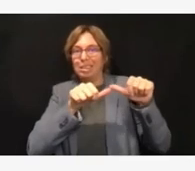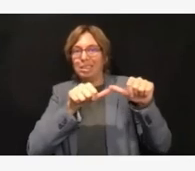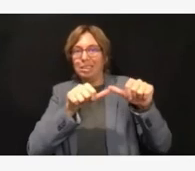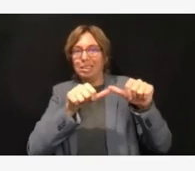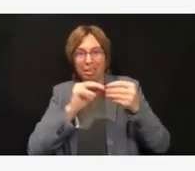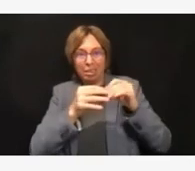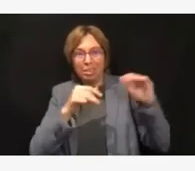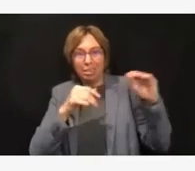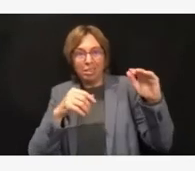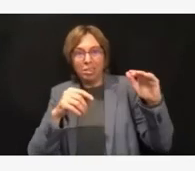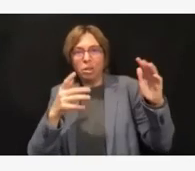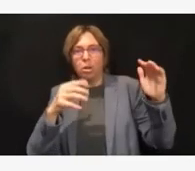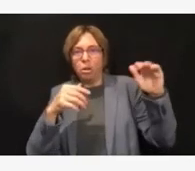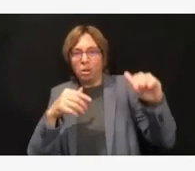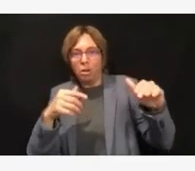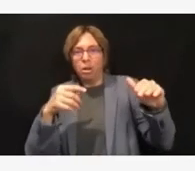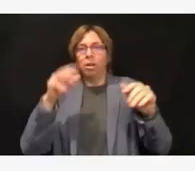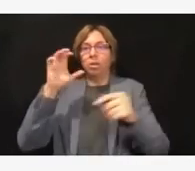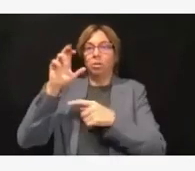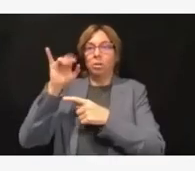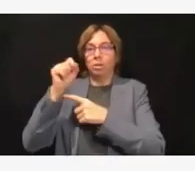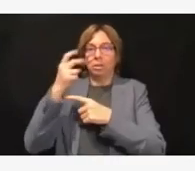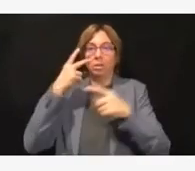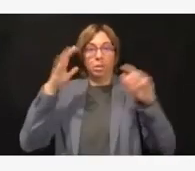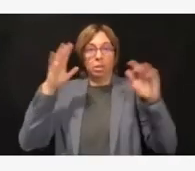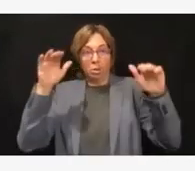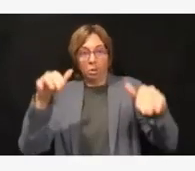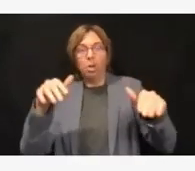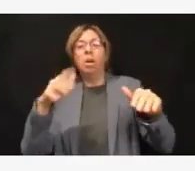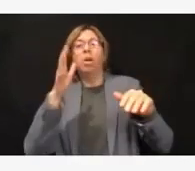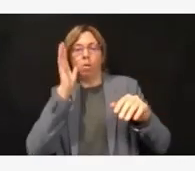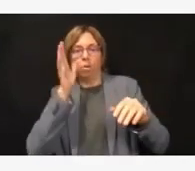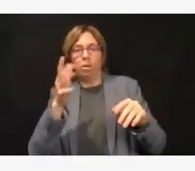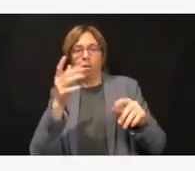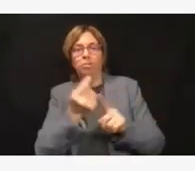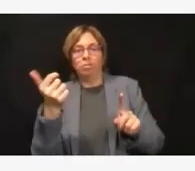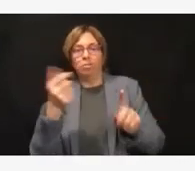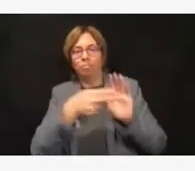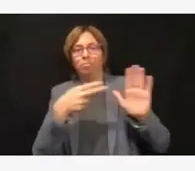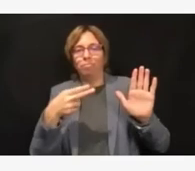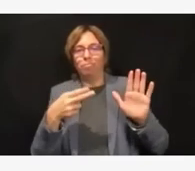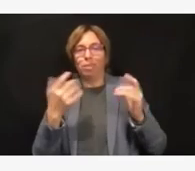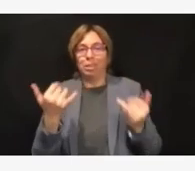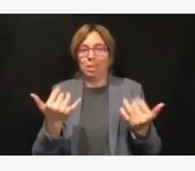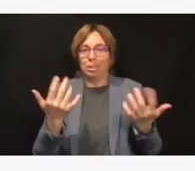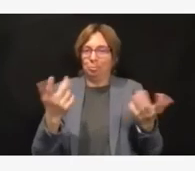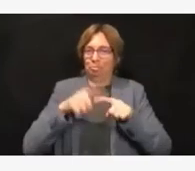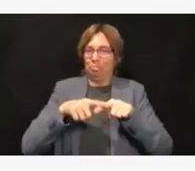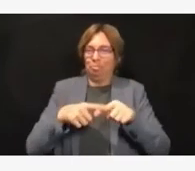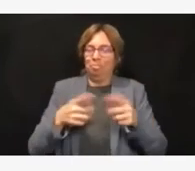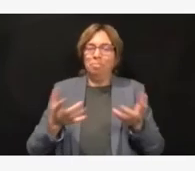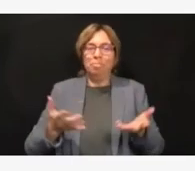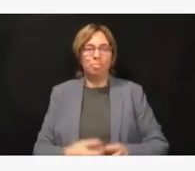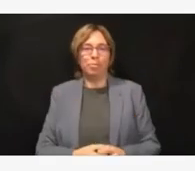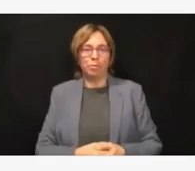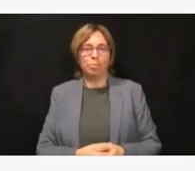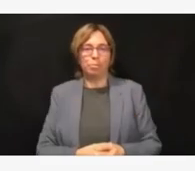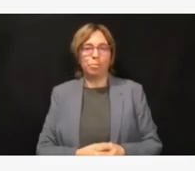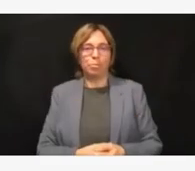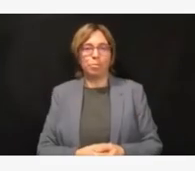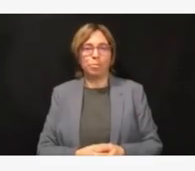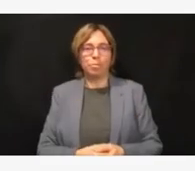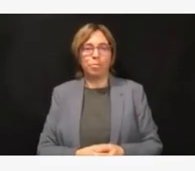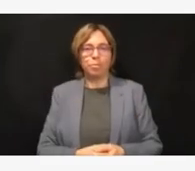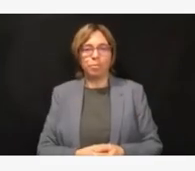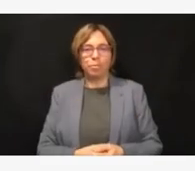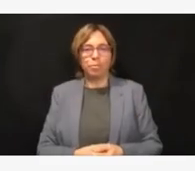that whatever that may be will reach a point where the demand for health care resources is below the supply of